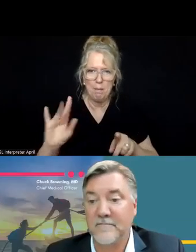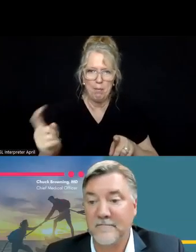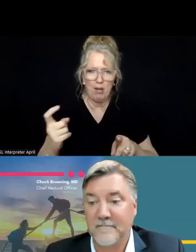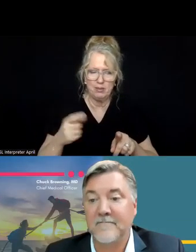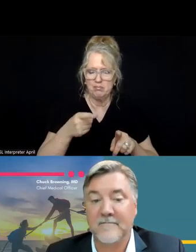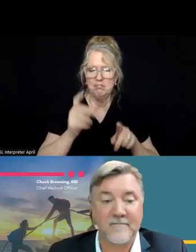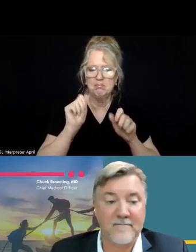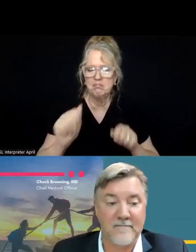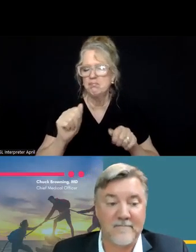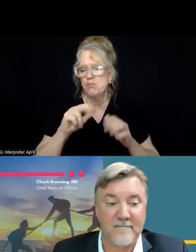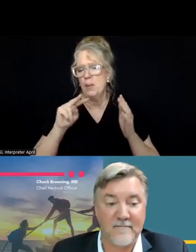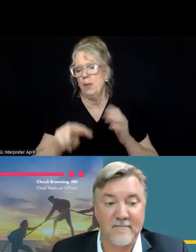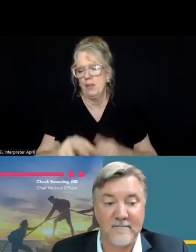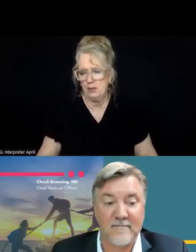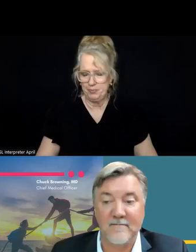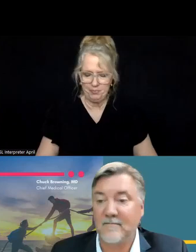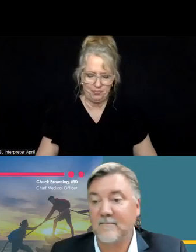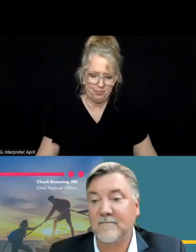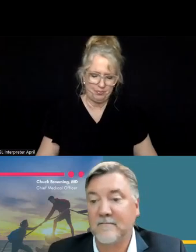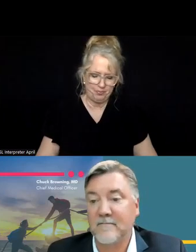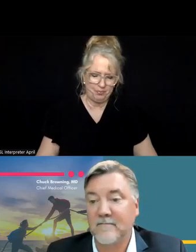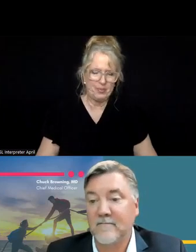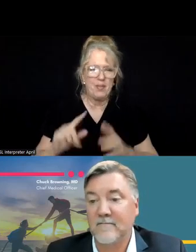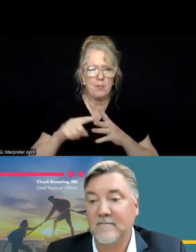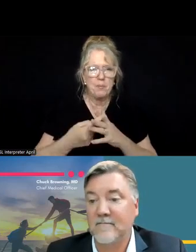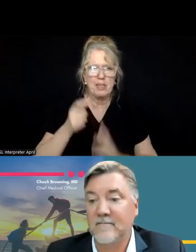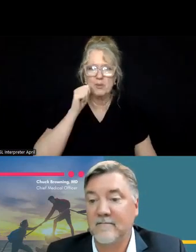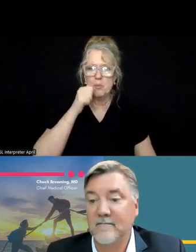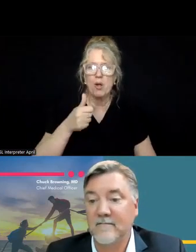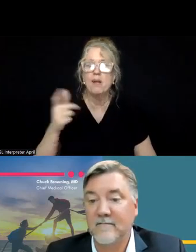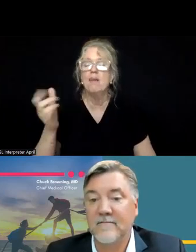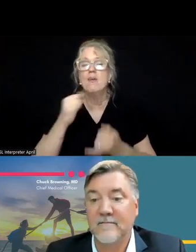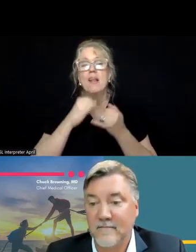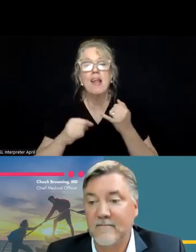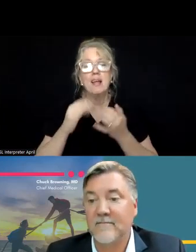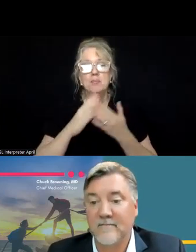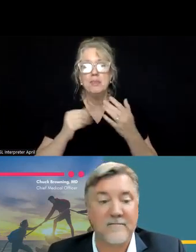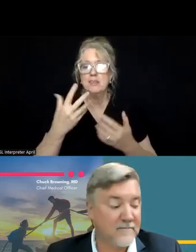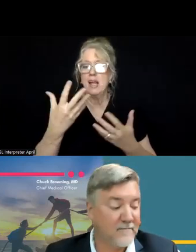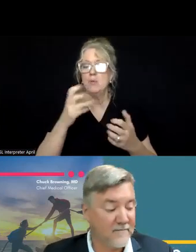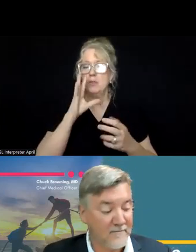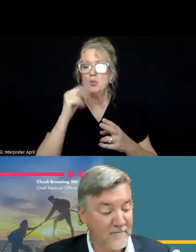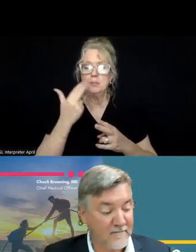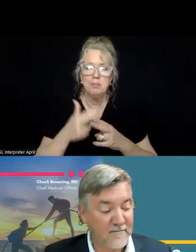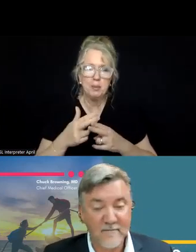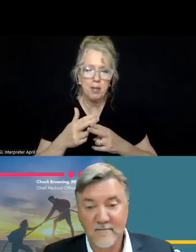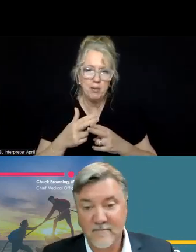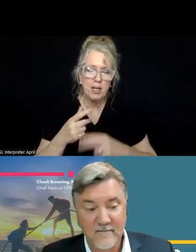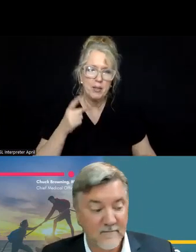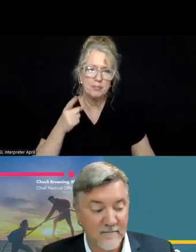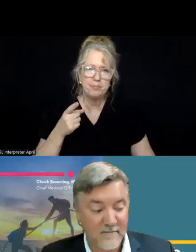please feel free to reference that, again, beginning tomorrow. Uh, the last piece, Chuck, I just wanted to speak a little bit on